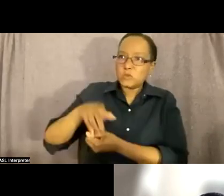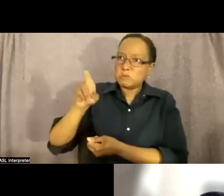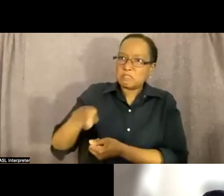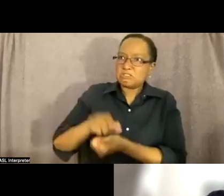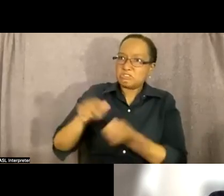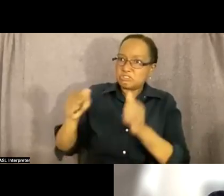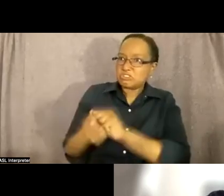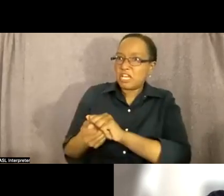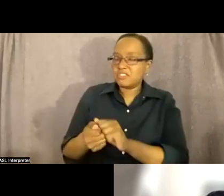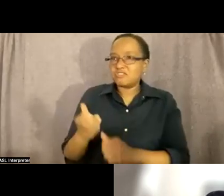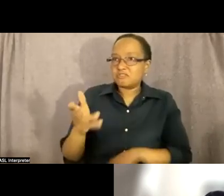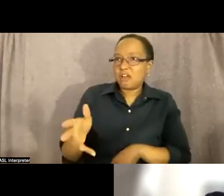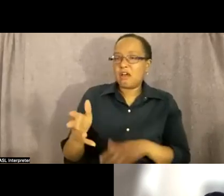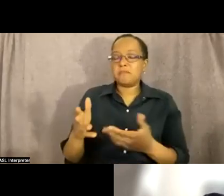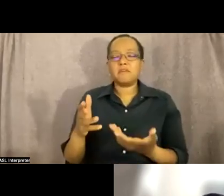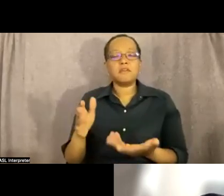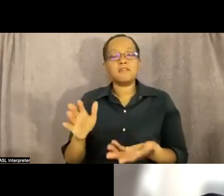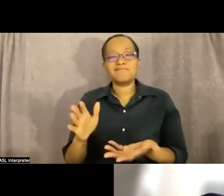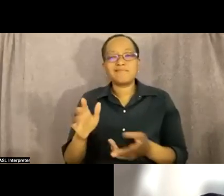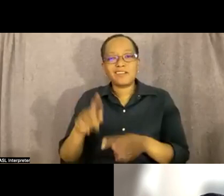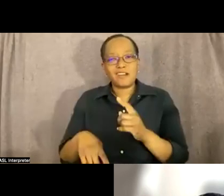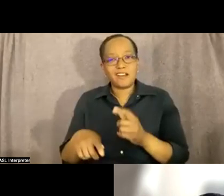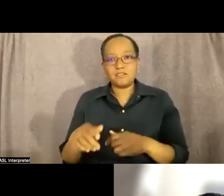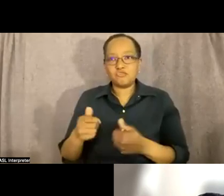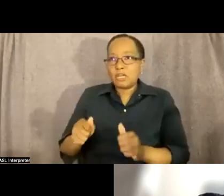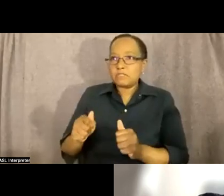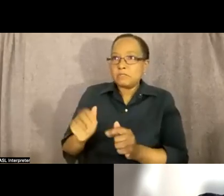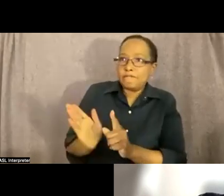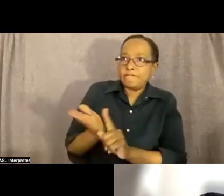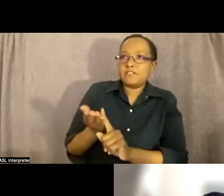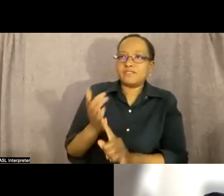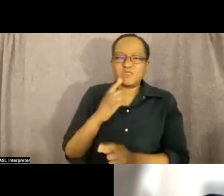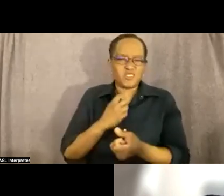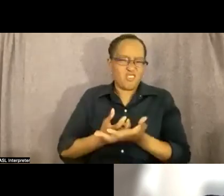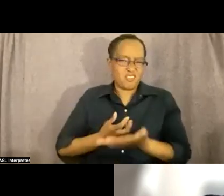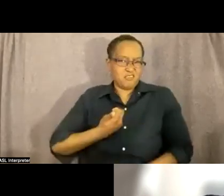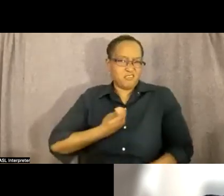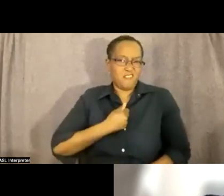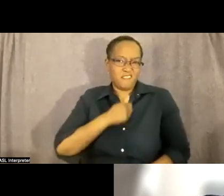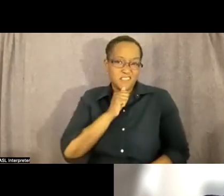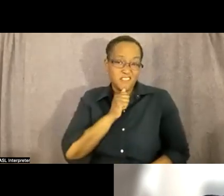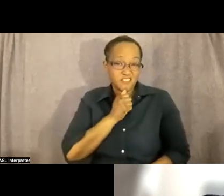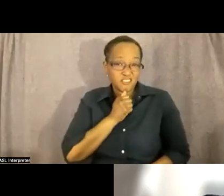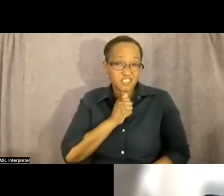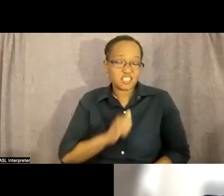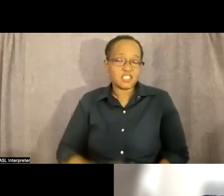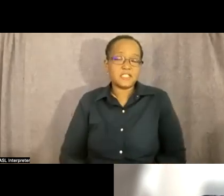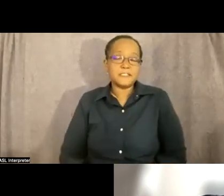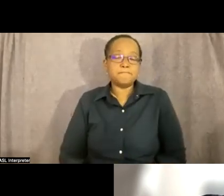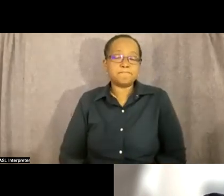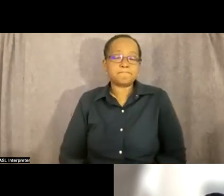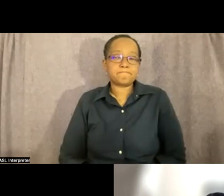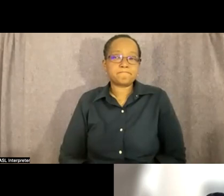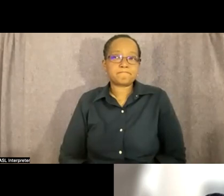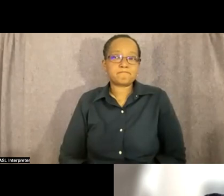it caused me much suffering uh and then there came a point where um uh i had